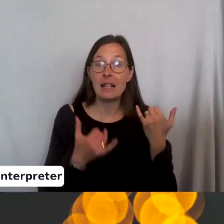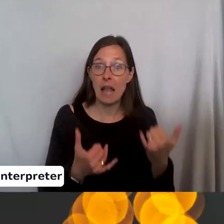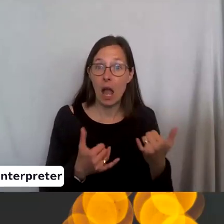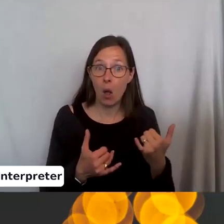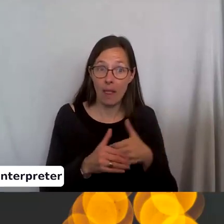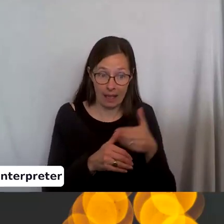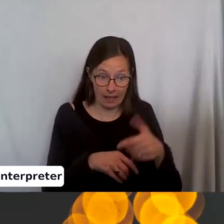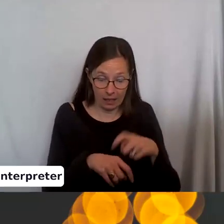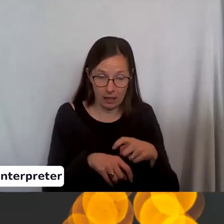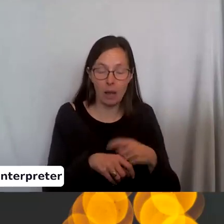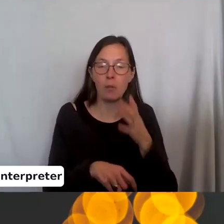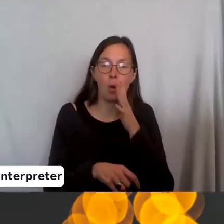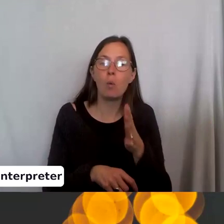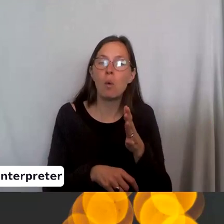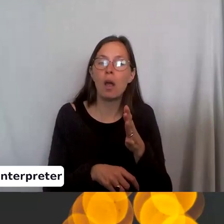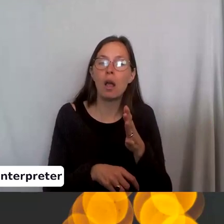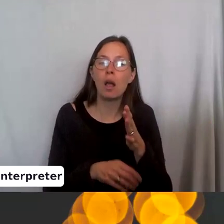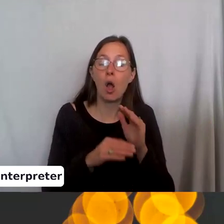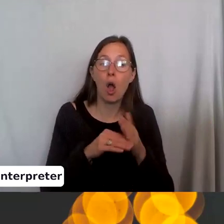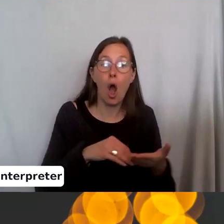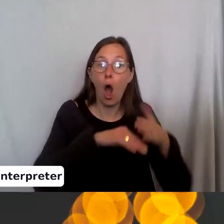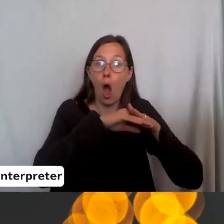so that they alternate and you end up with.